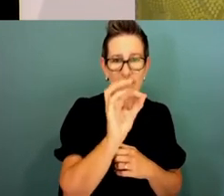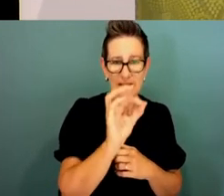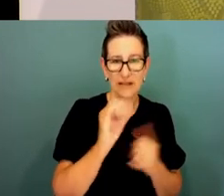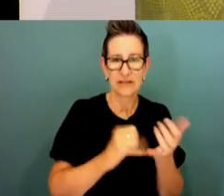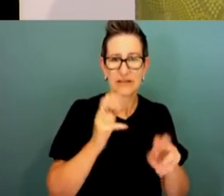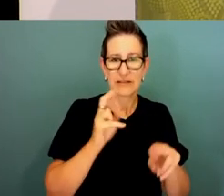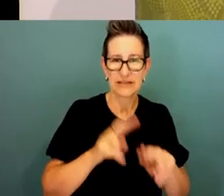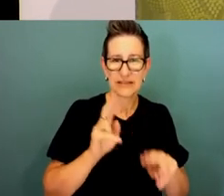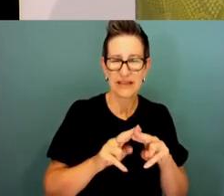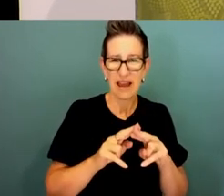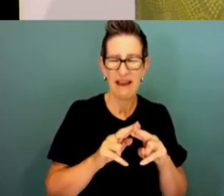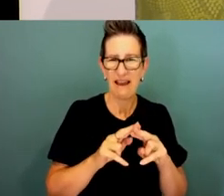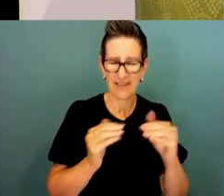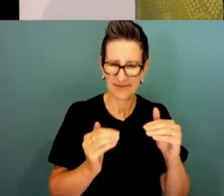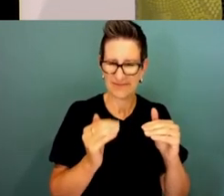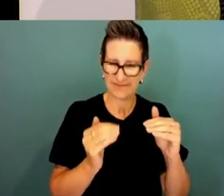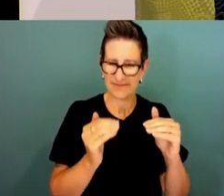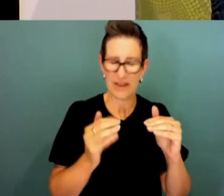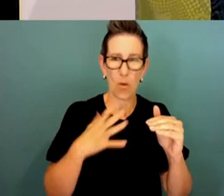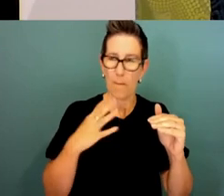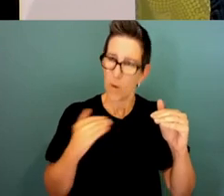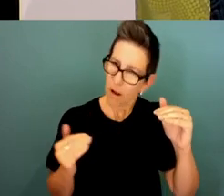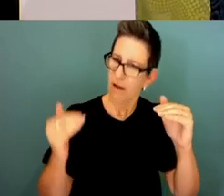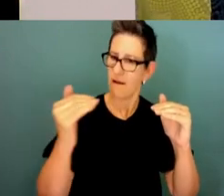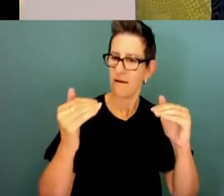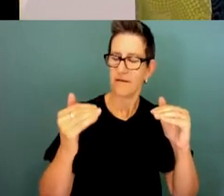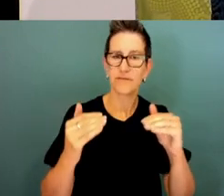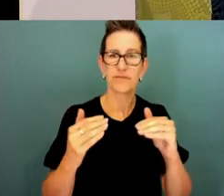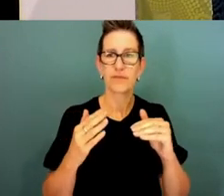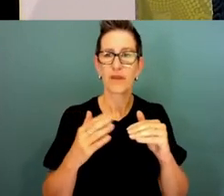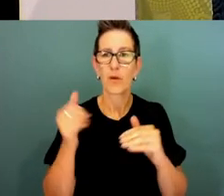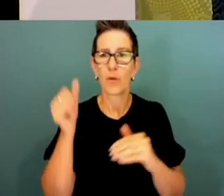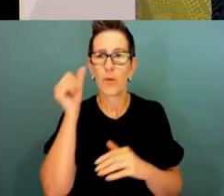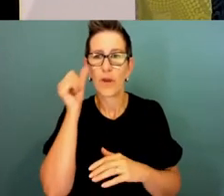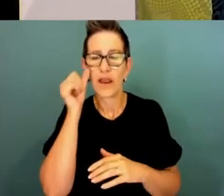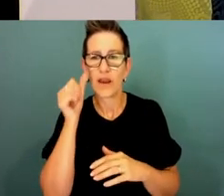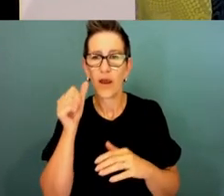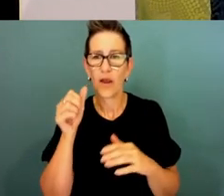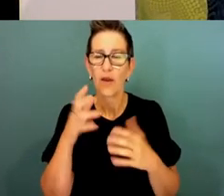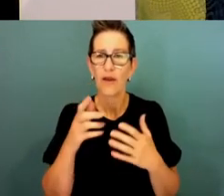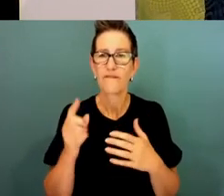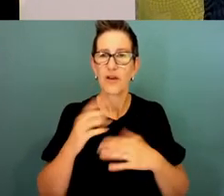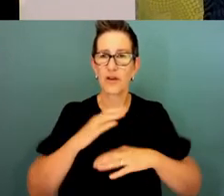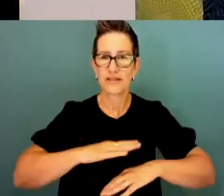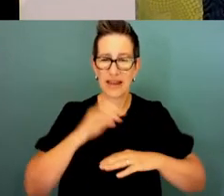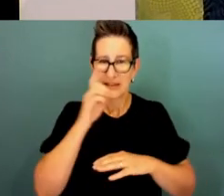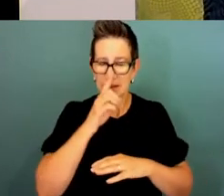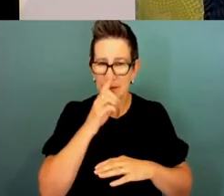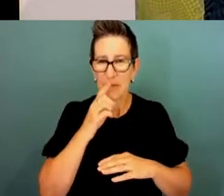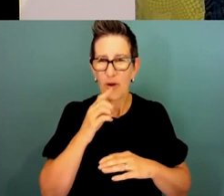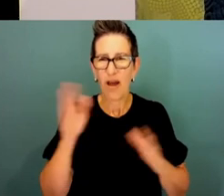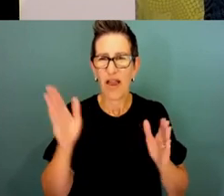movement in recent years. We know that First Nations employees have shorter APS careers and higher separation rates,